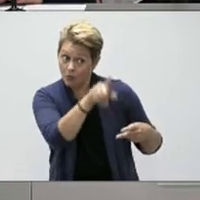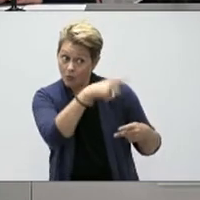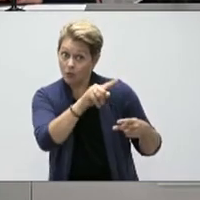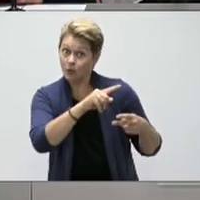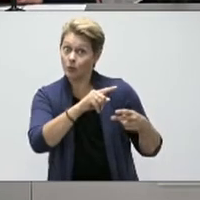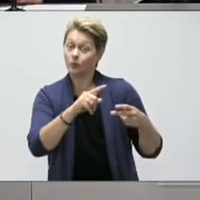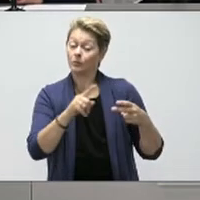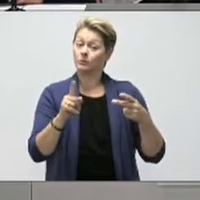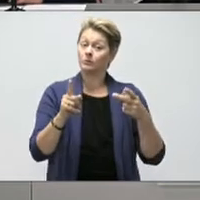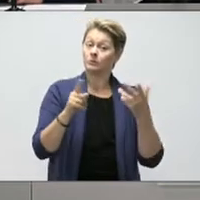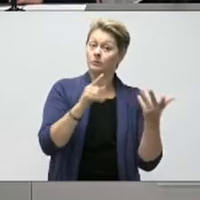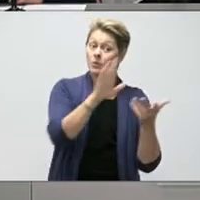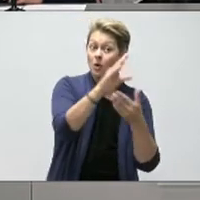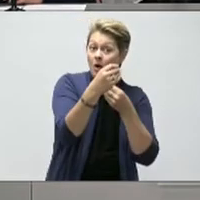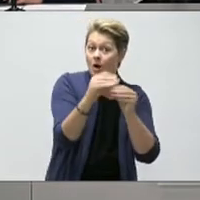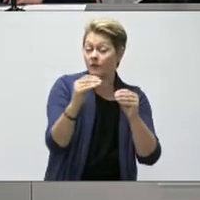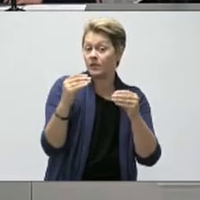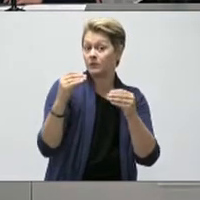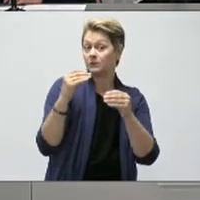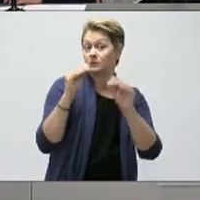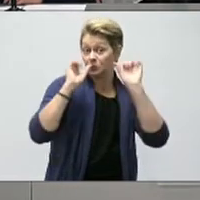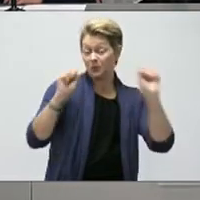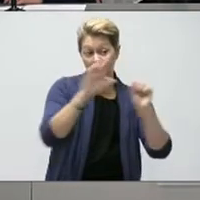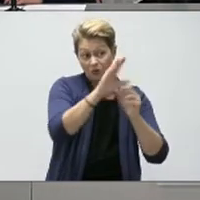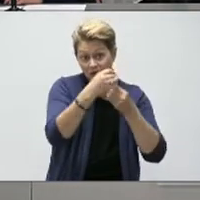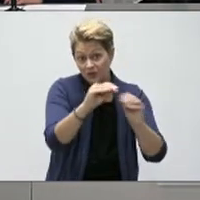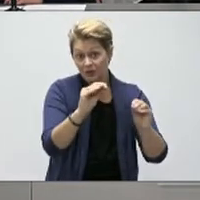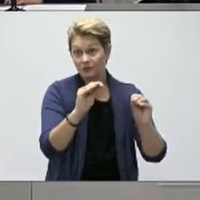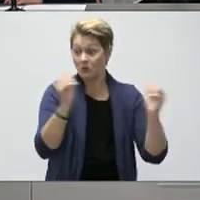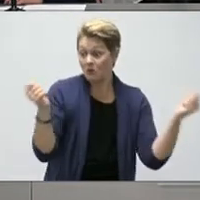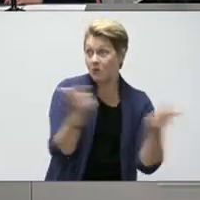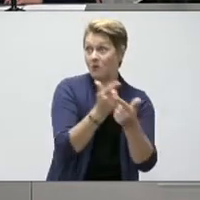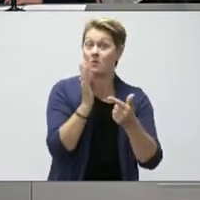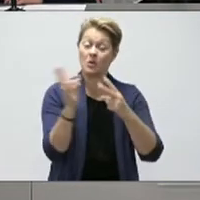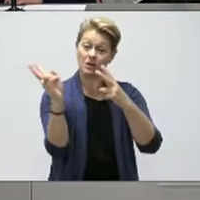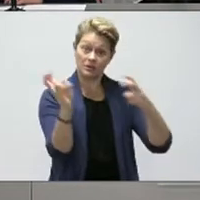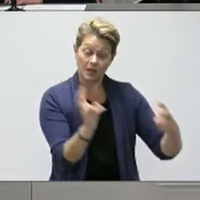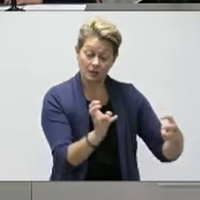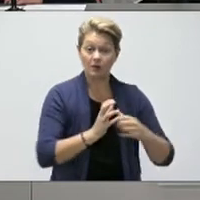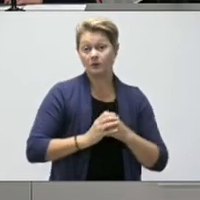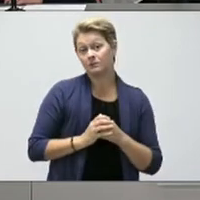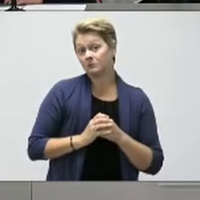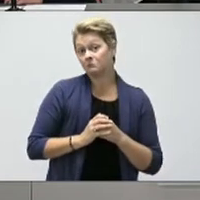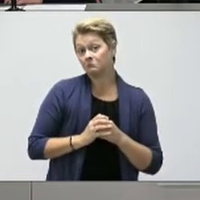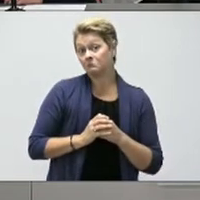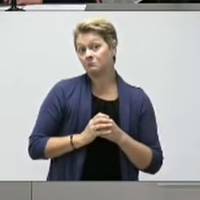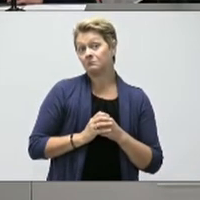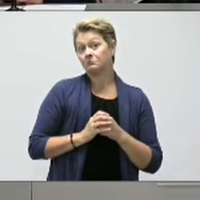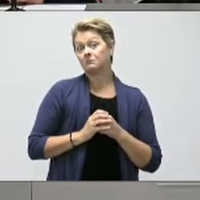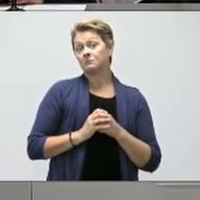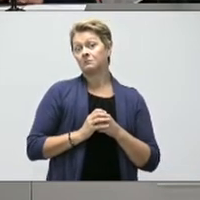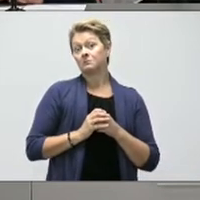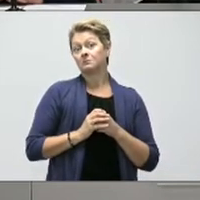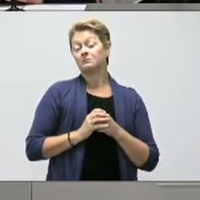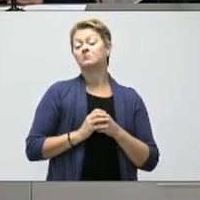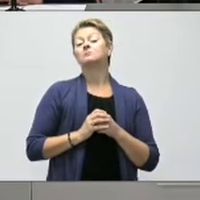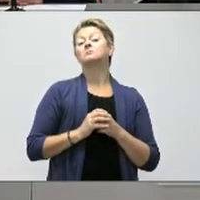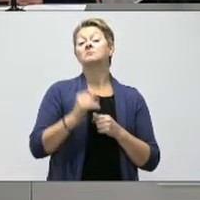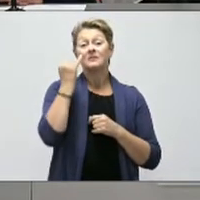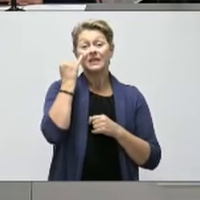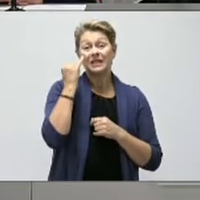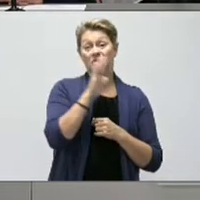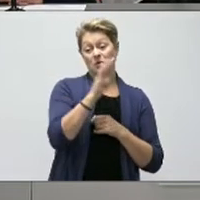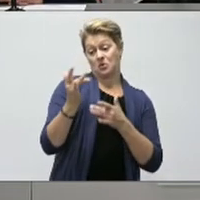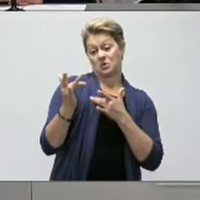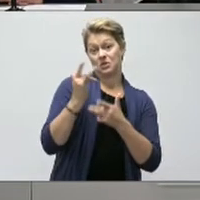say, your office, Premier, and, you know, take us inside those discussions and any concerns that were raised at those points and if all those have been